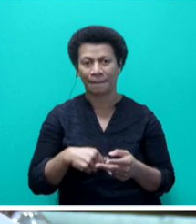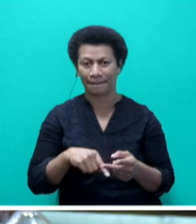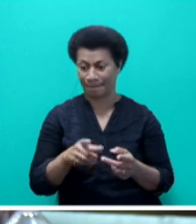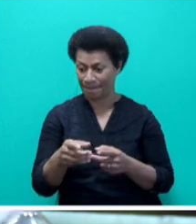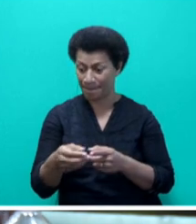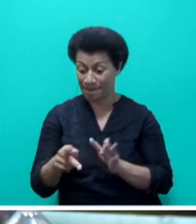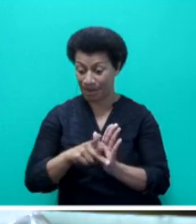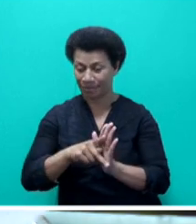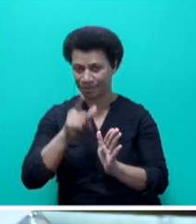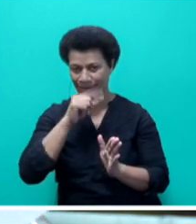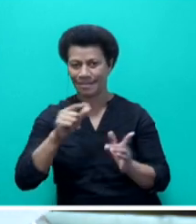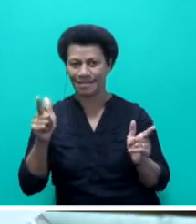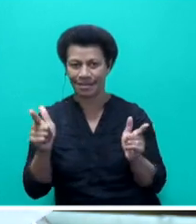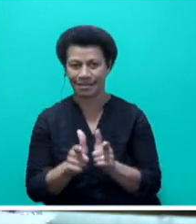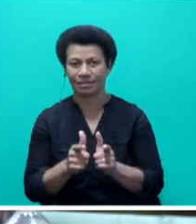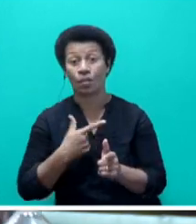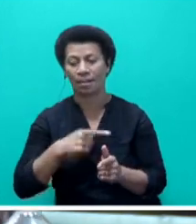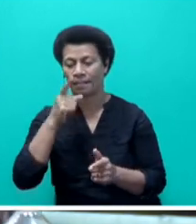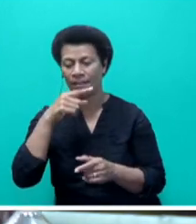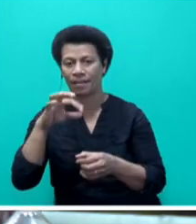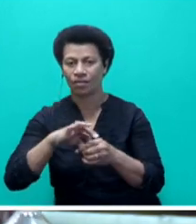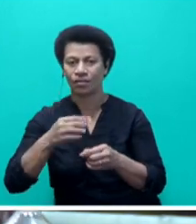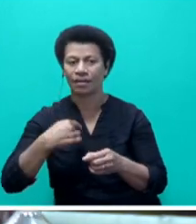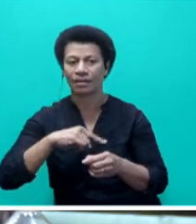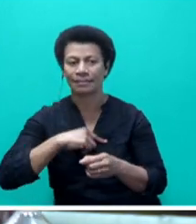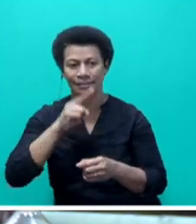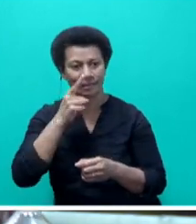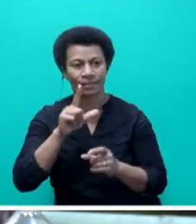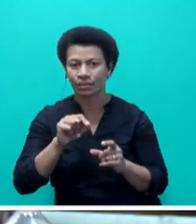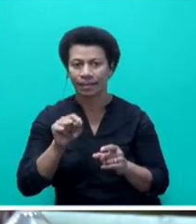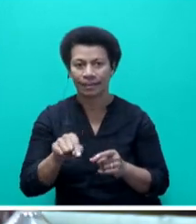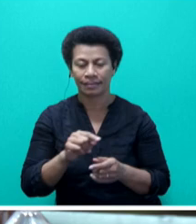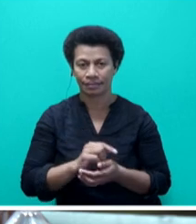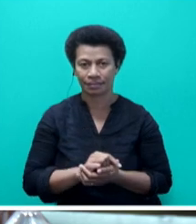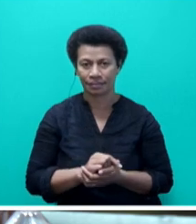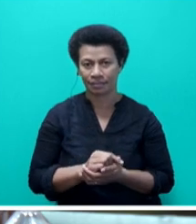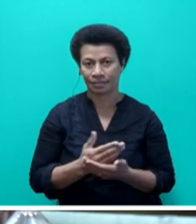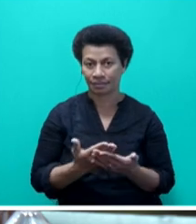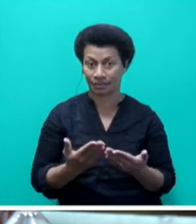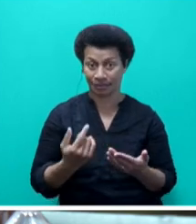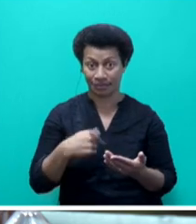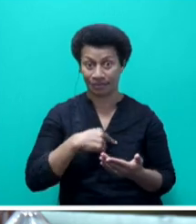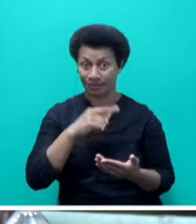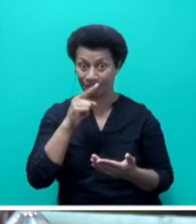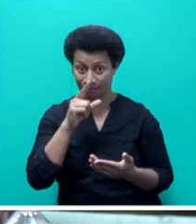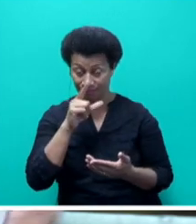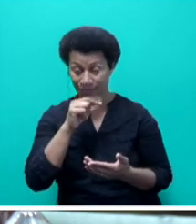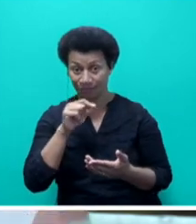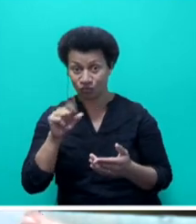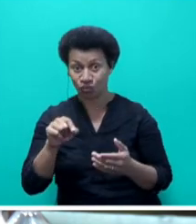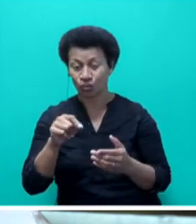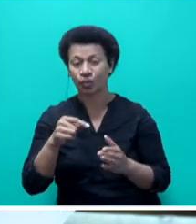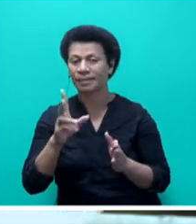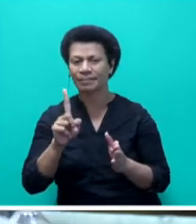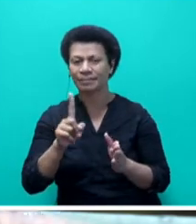vote for us. But we cannot do that. And however, Mr. Speaker, sir, what we can do is provide for inflation mitigation. This is